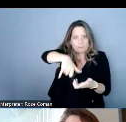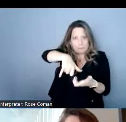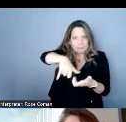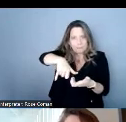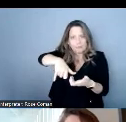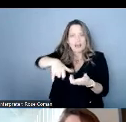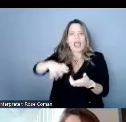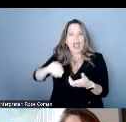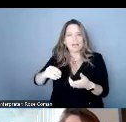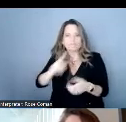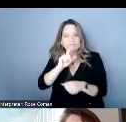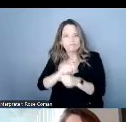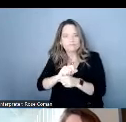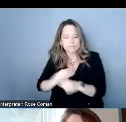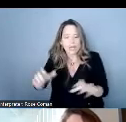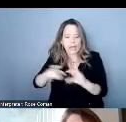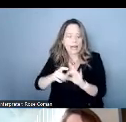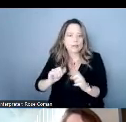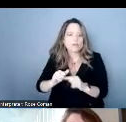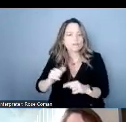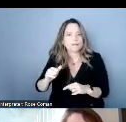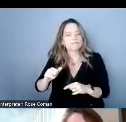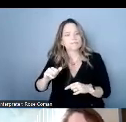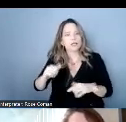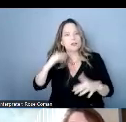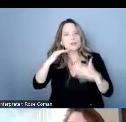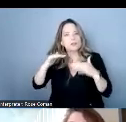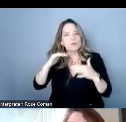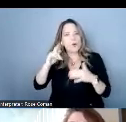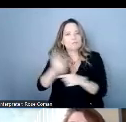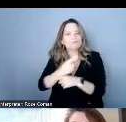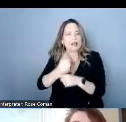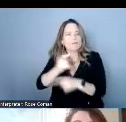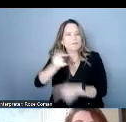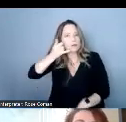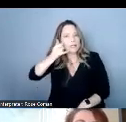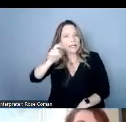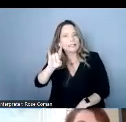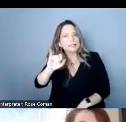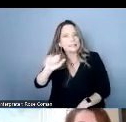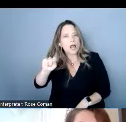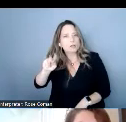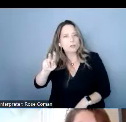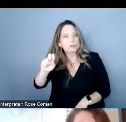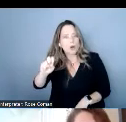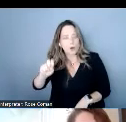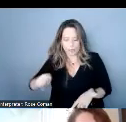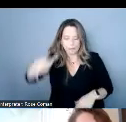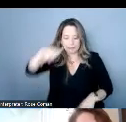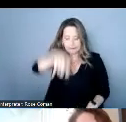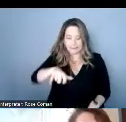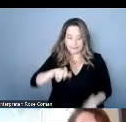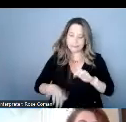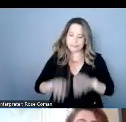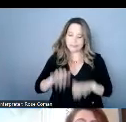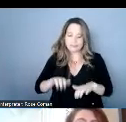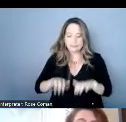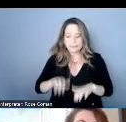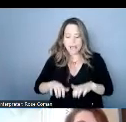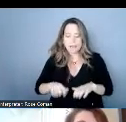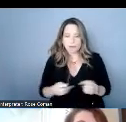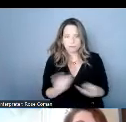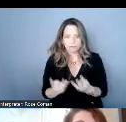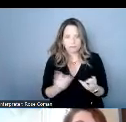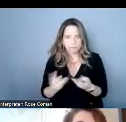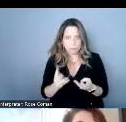dial tones you would see the text come up on that little screen then right underneath it we